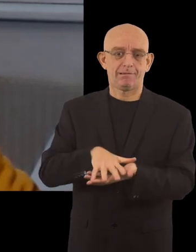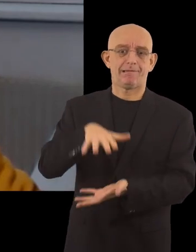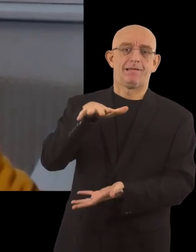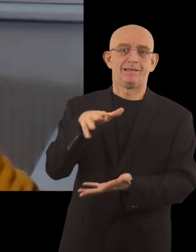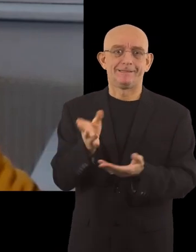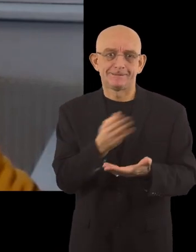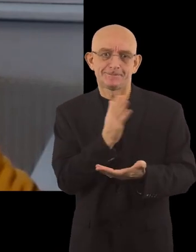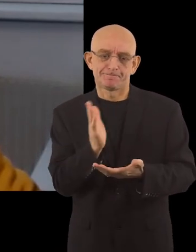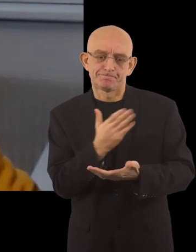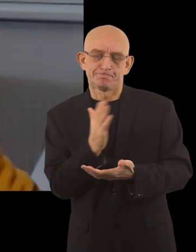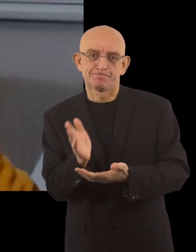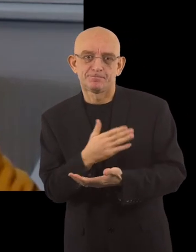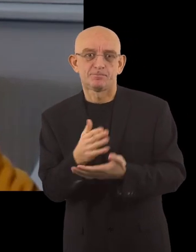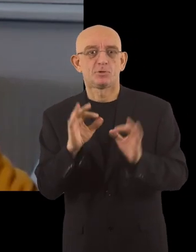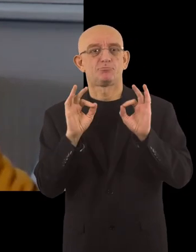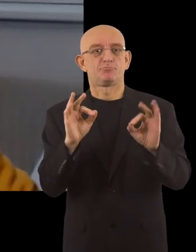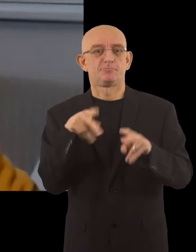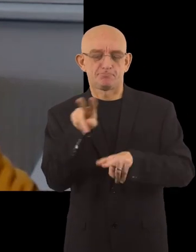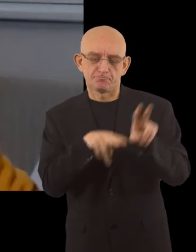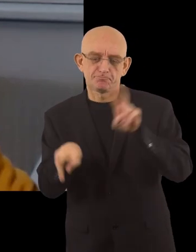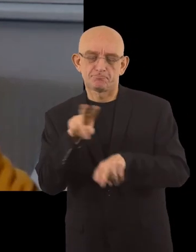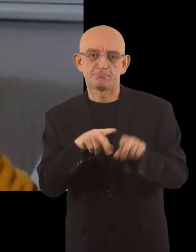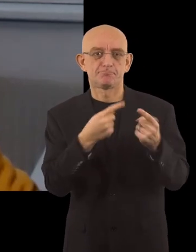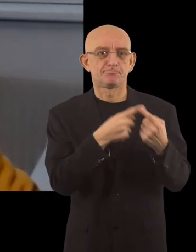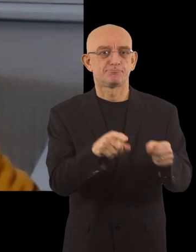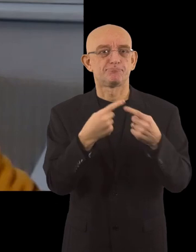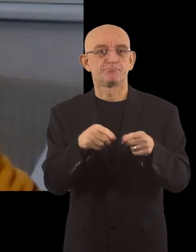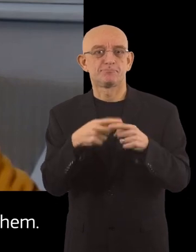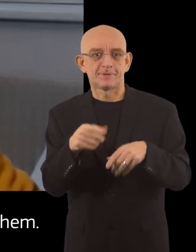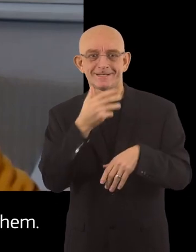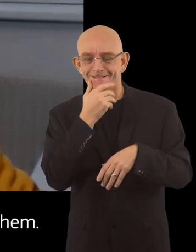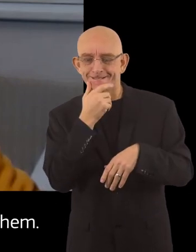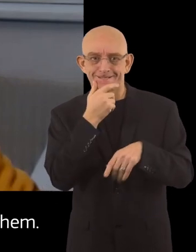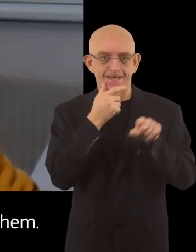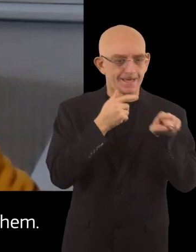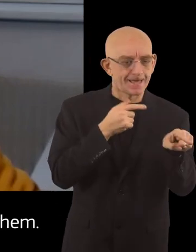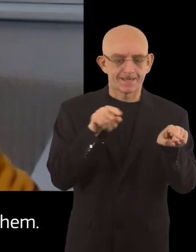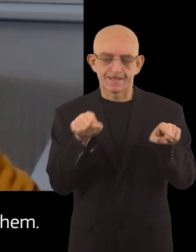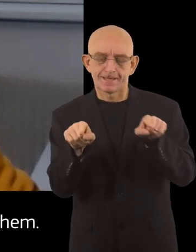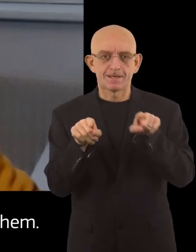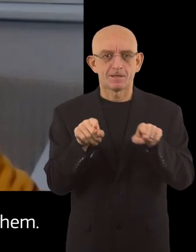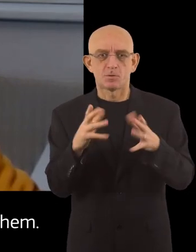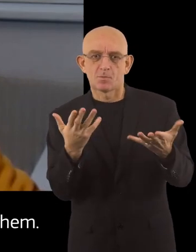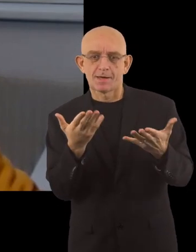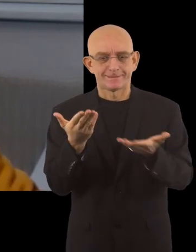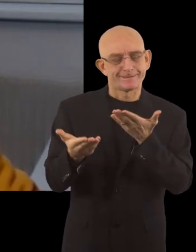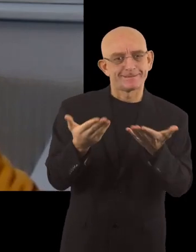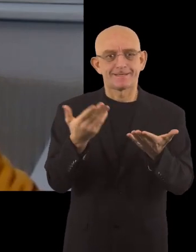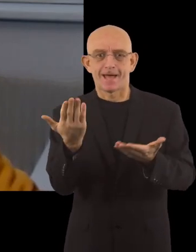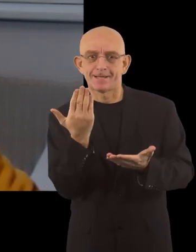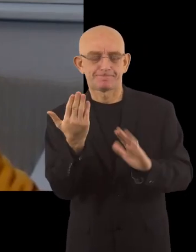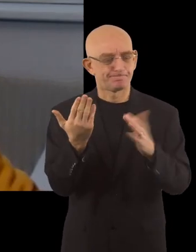this year. And this was a real pleasure to look at all these applications and to try to find commonalities between them.